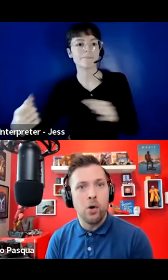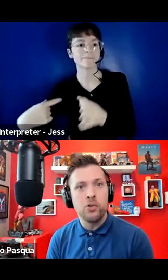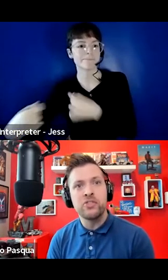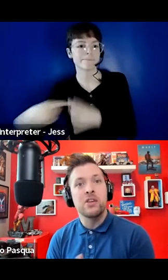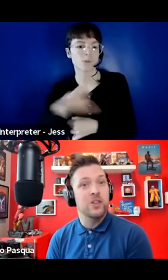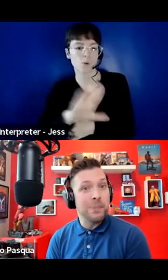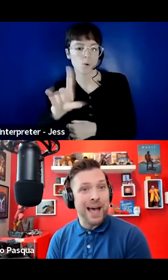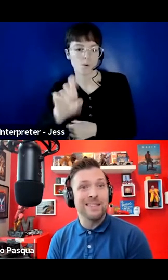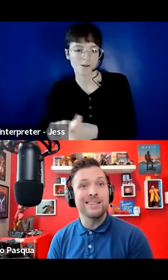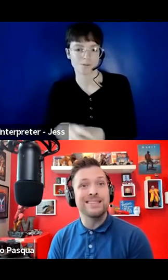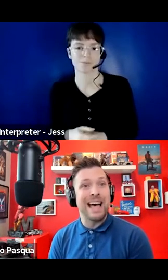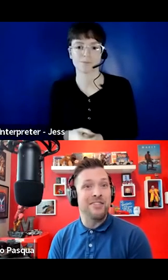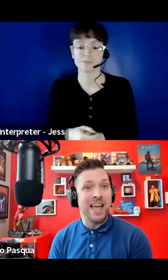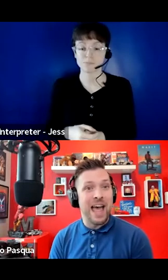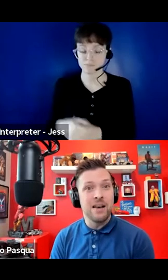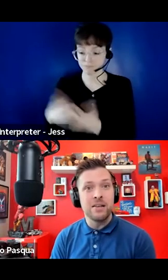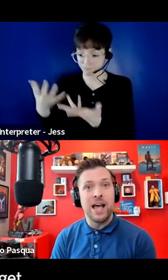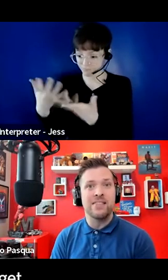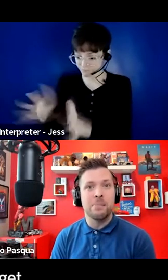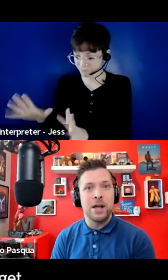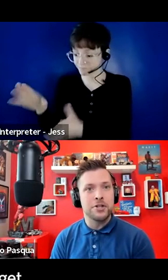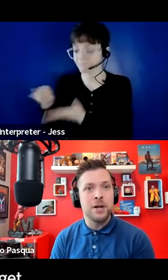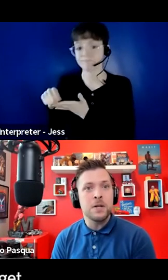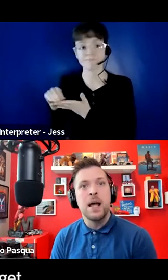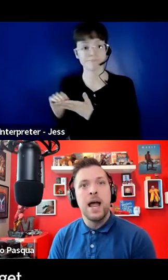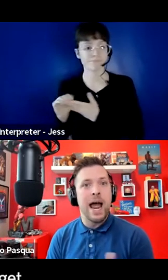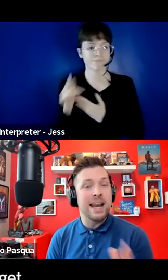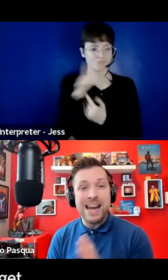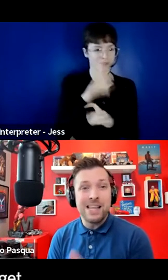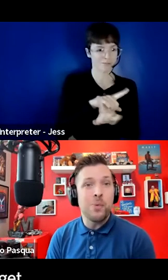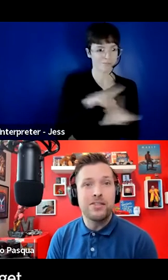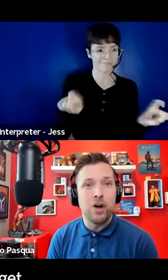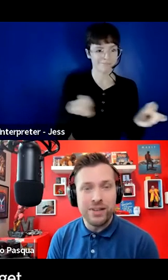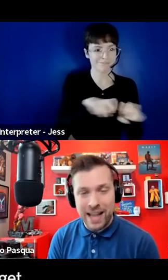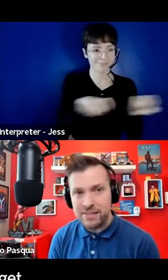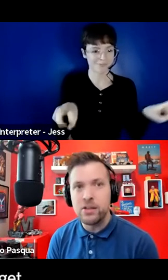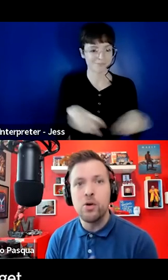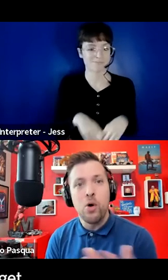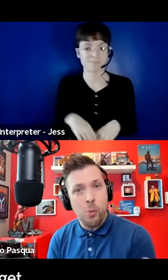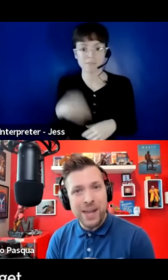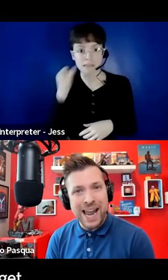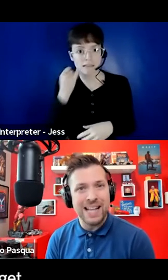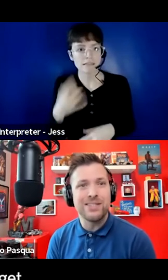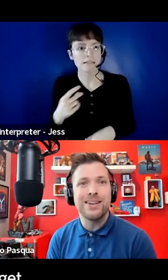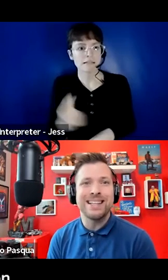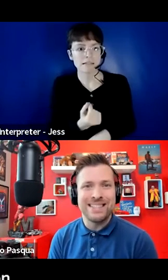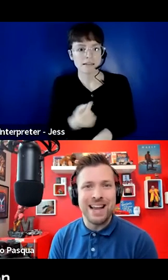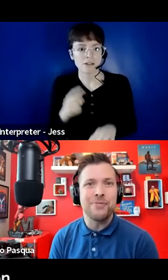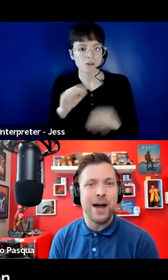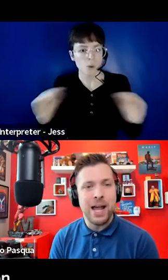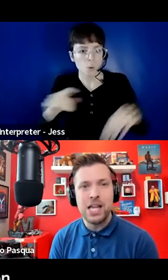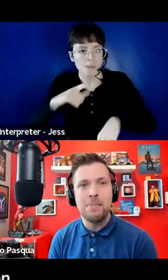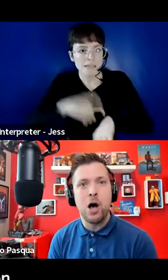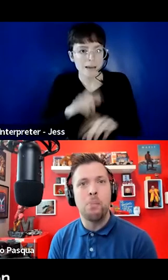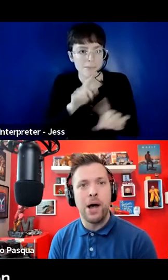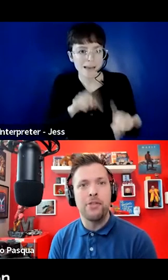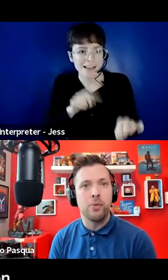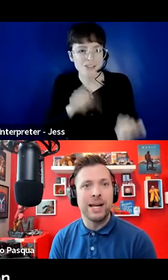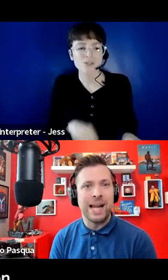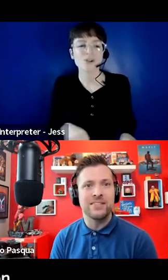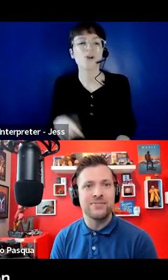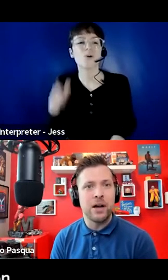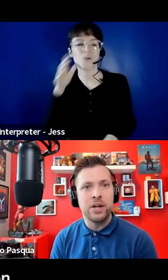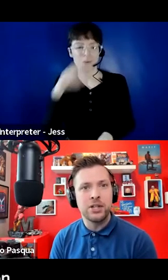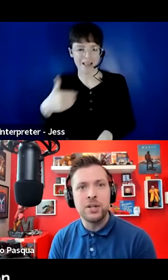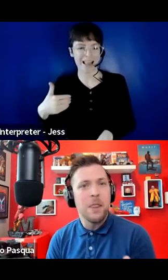will be posed to the panelists at the end, as I mentioned, and any that we don't get to will be answered and sent via email by